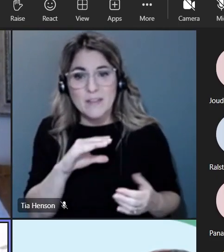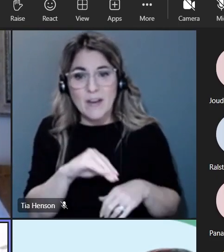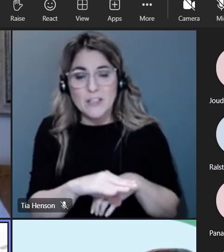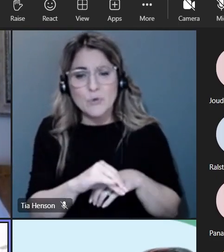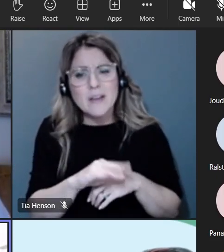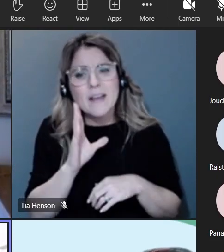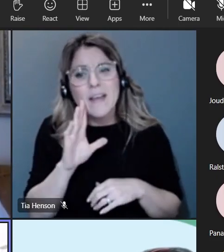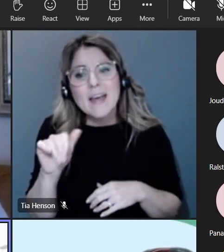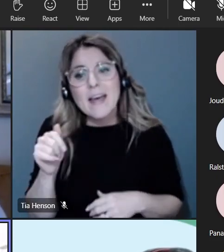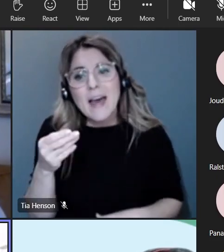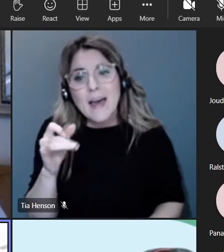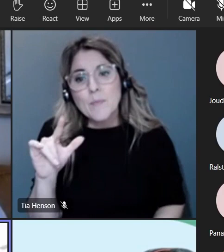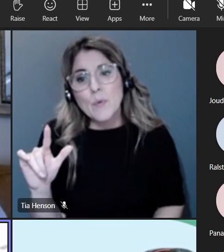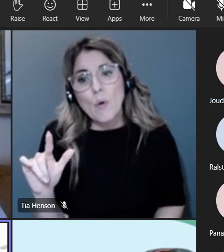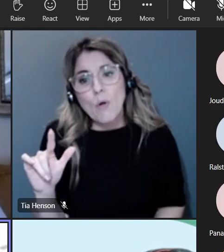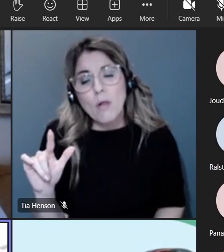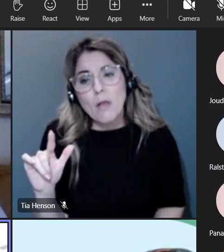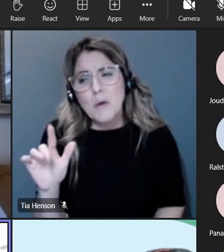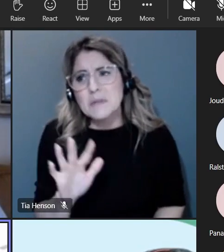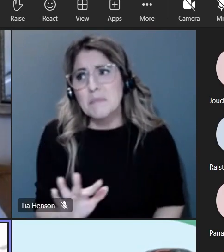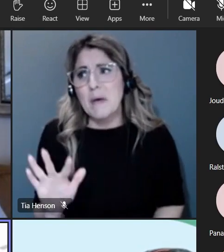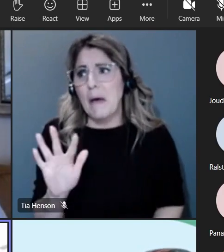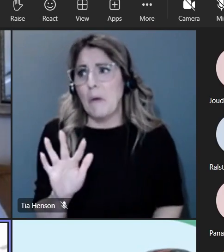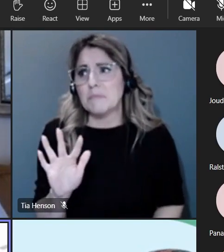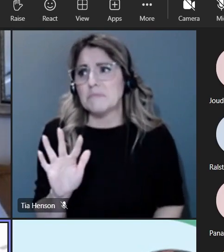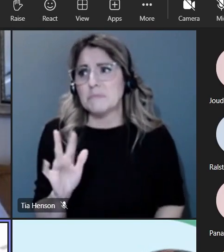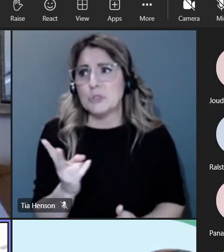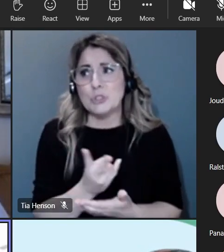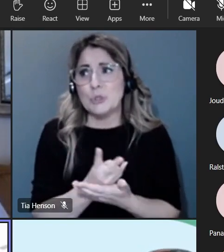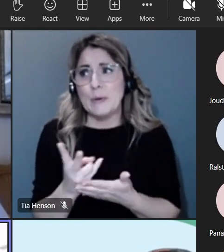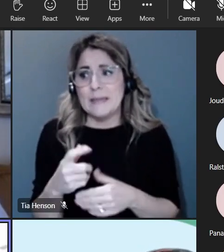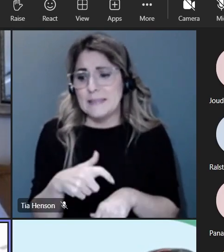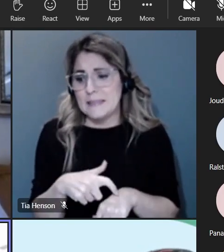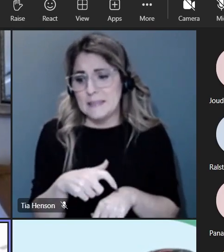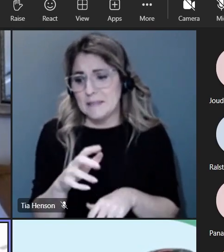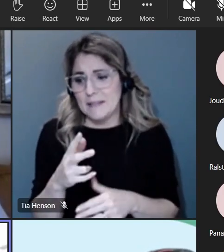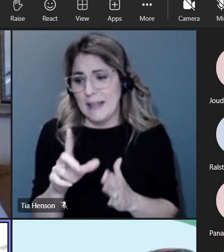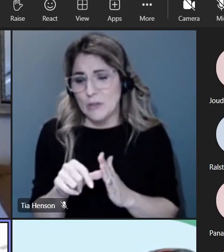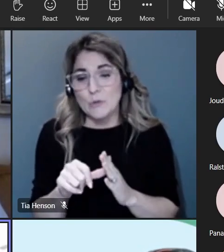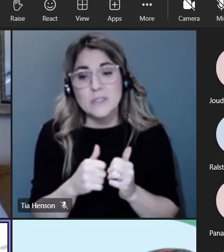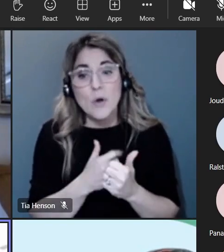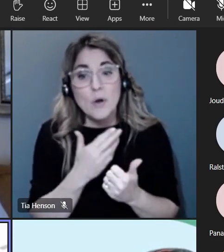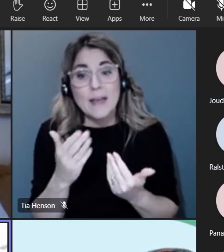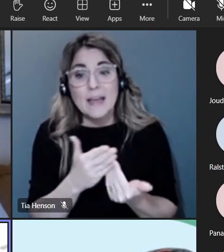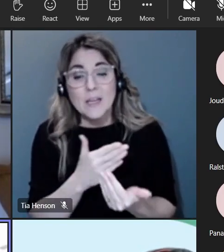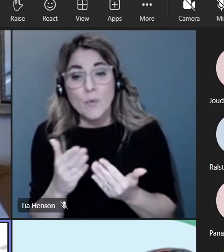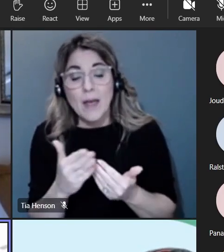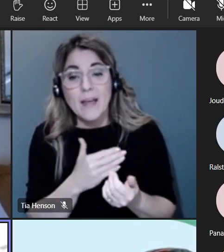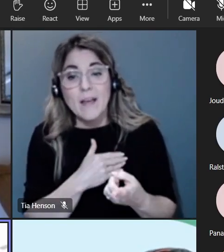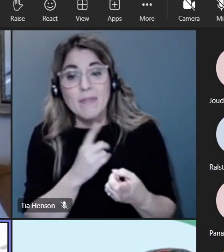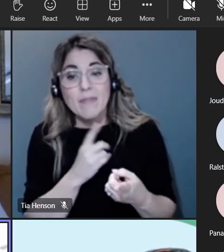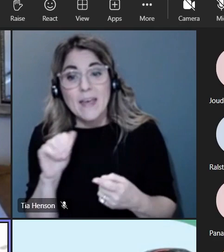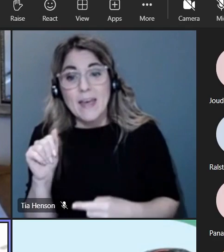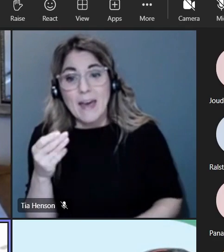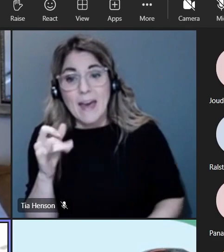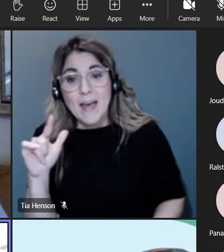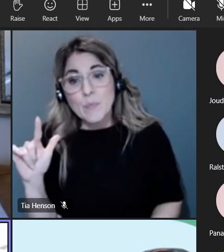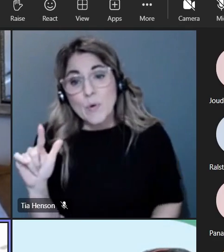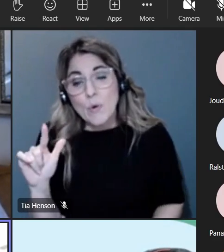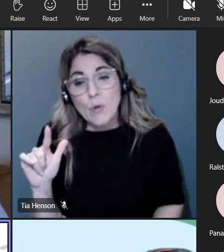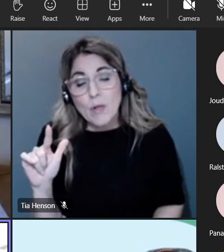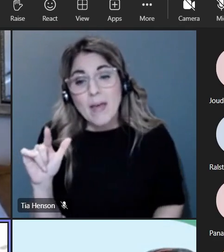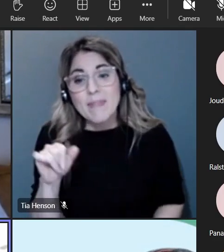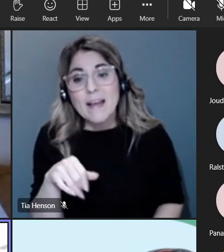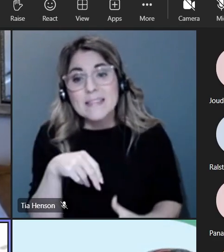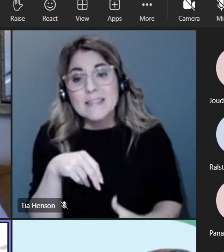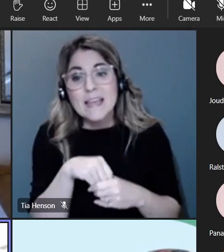with the april meeting it was only about two weeks uh time and so the next meeting that we will have is in april and it'll be an